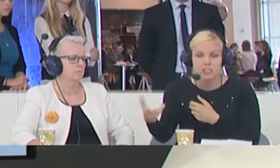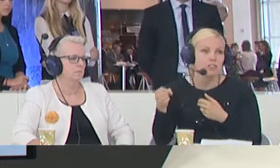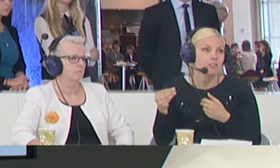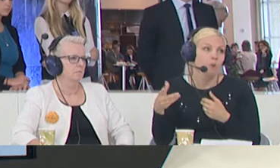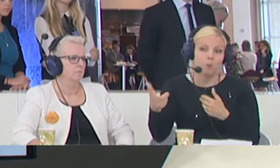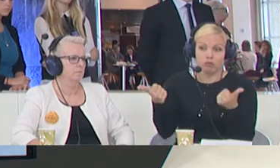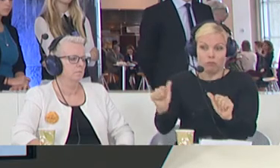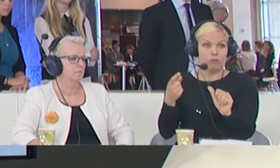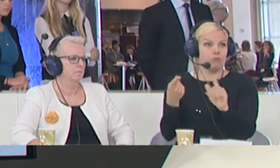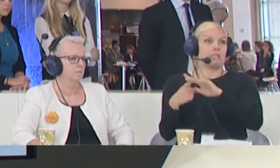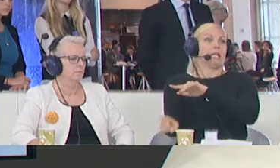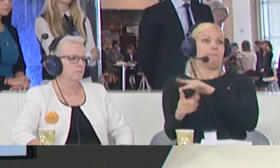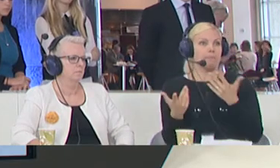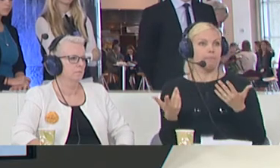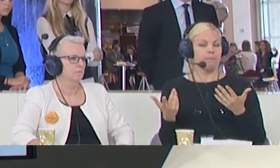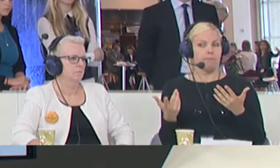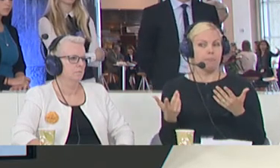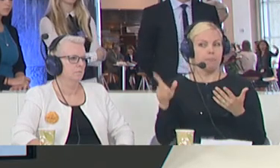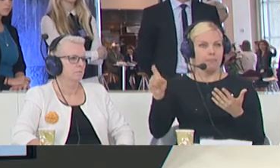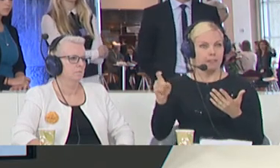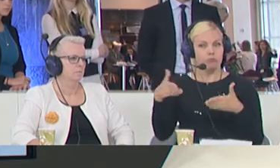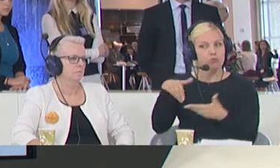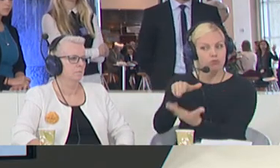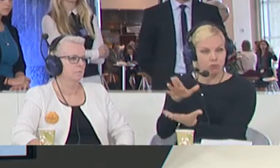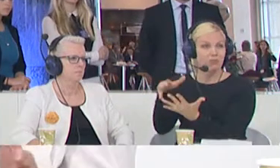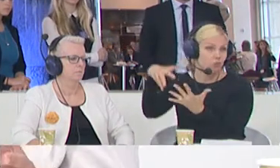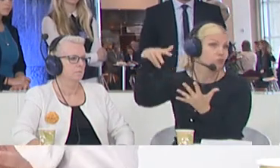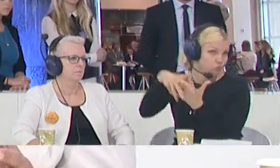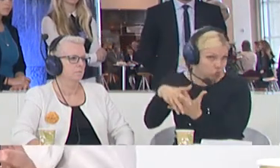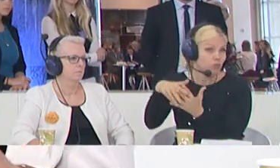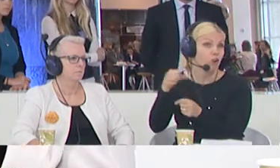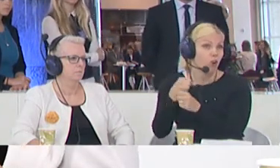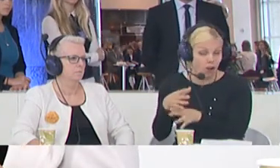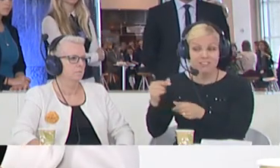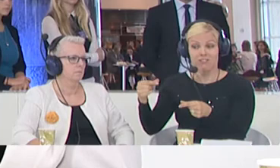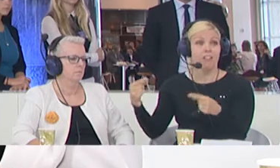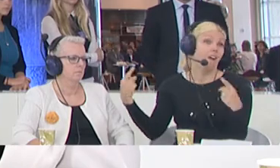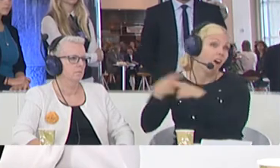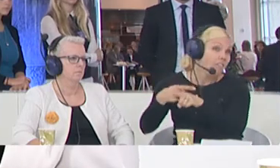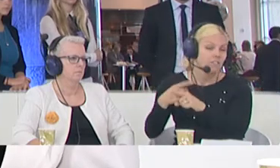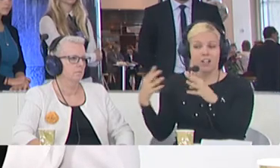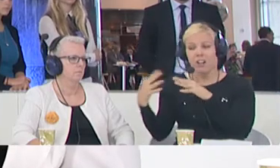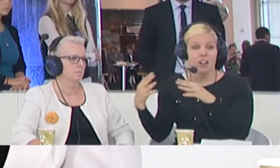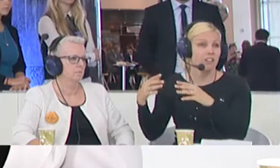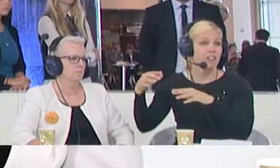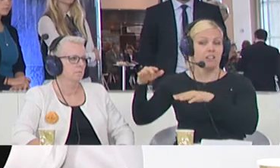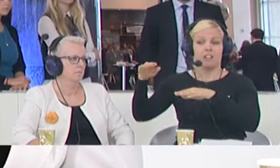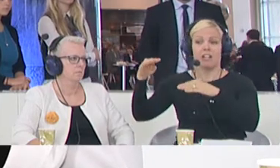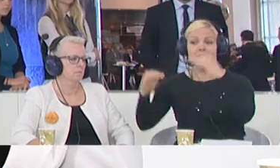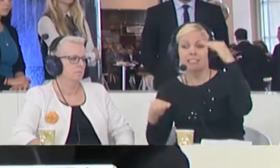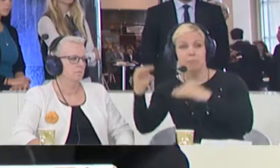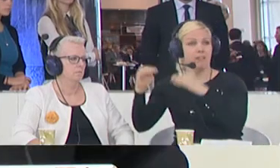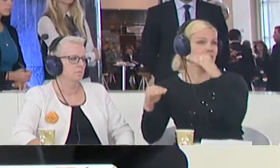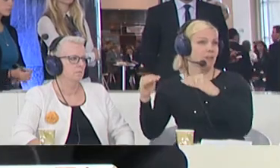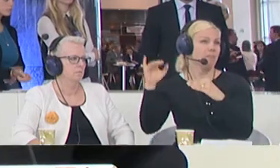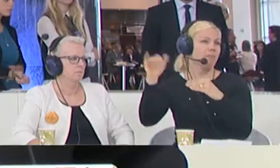want and need to address the root causes, the conflicts, the instability, but this is long term. This is not going to happen tomorrow. But do you see any